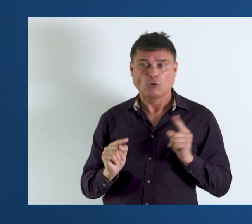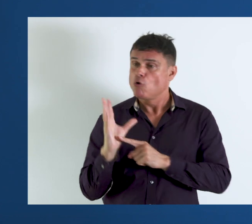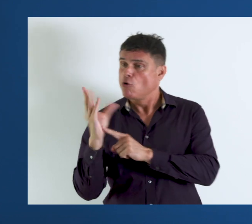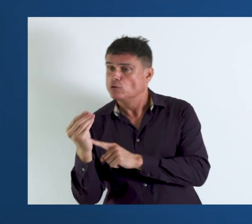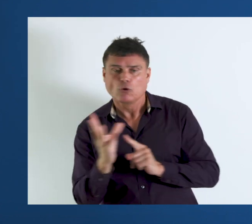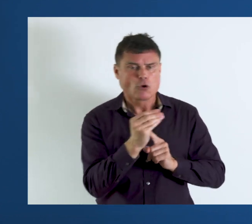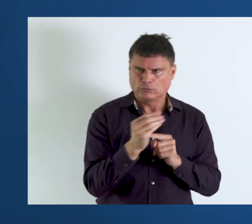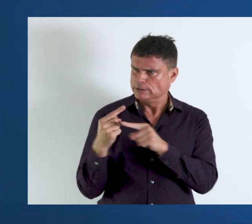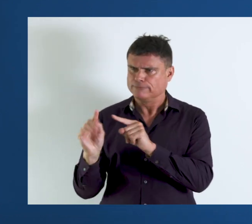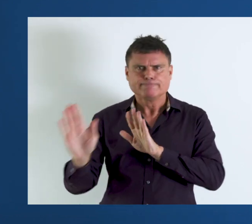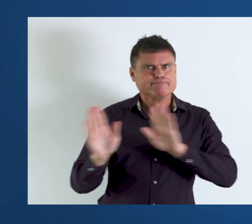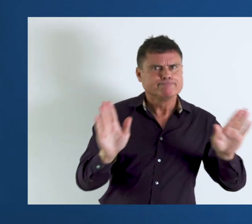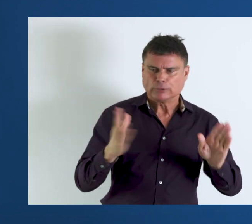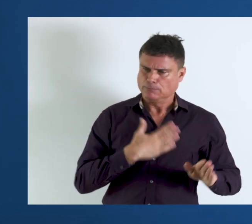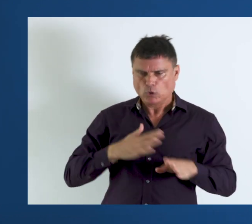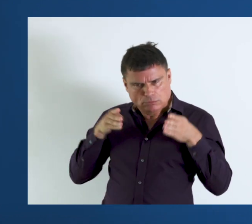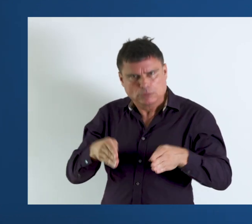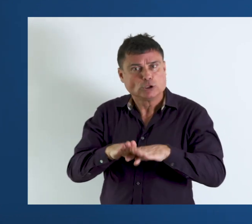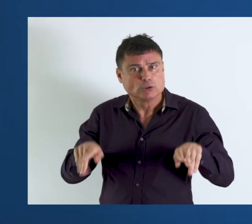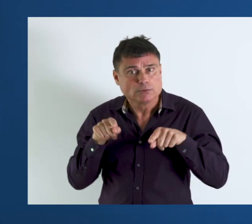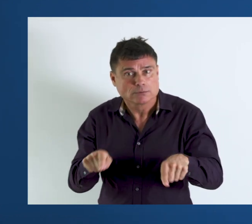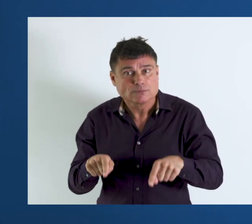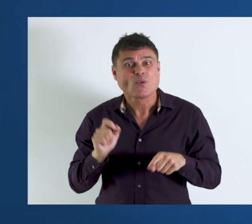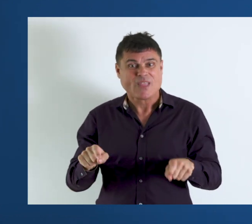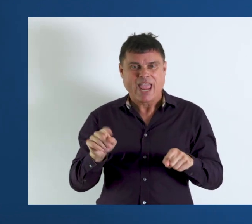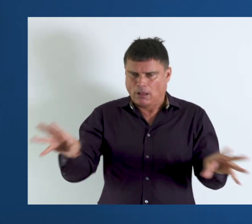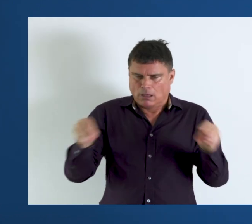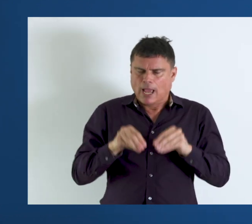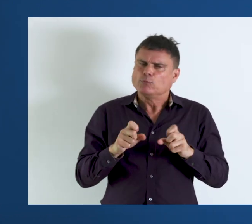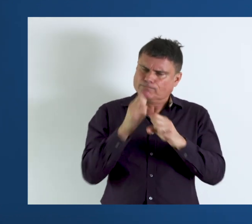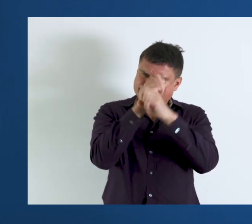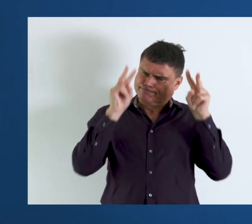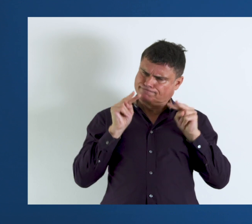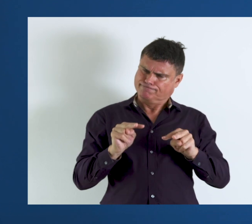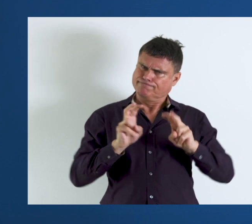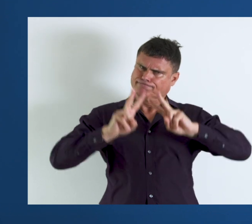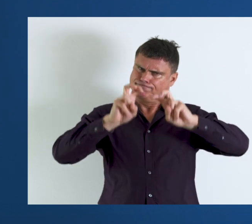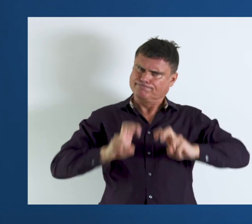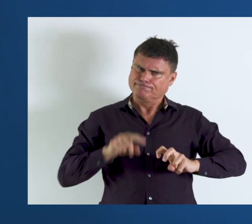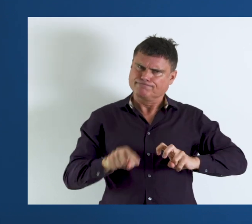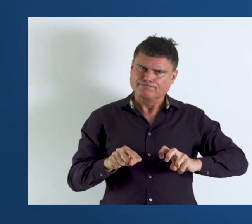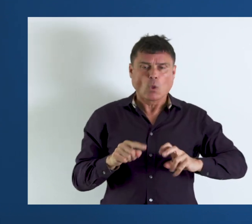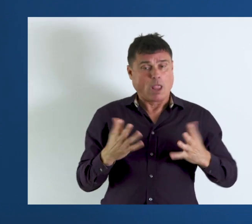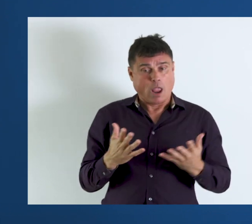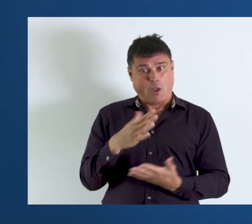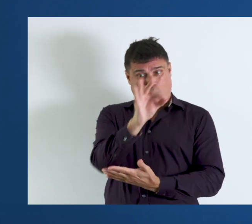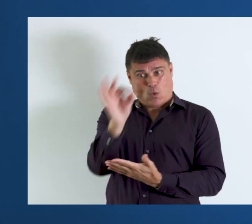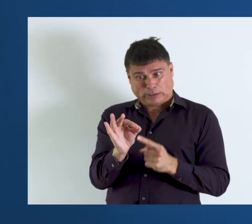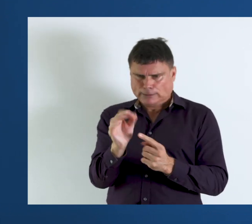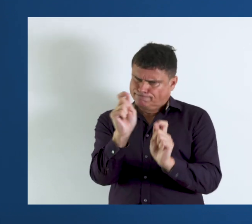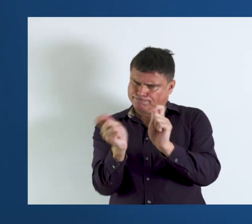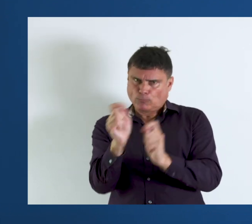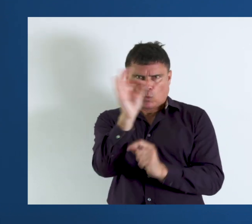from one culture to the next. All these elements need to be taken into consideration when designing a questionnaire